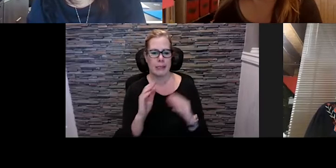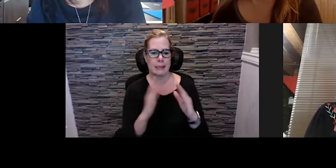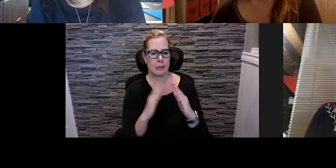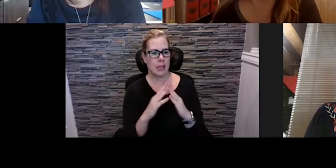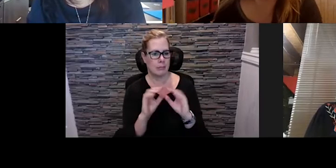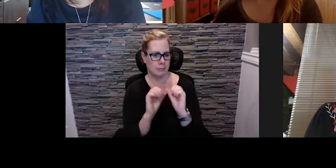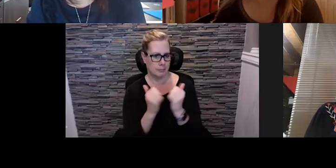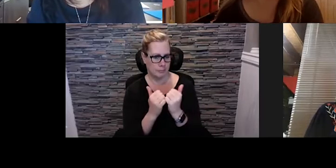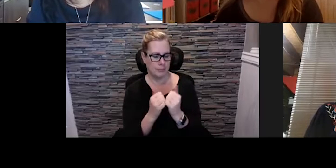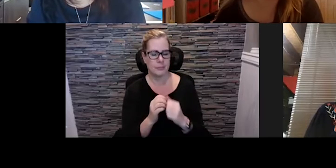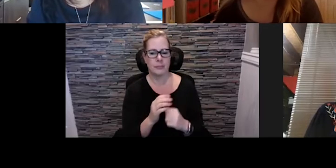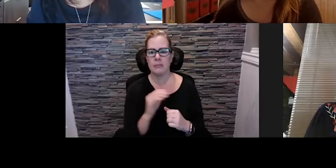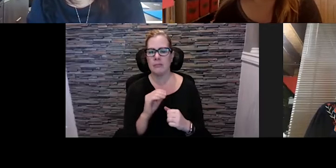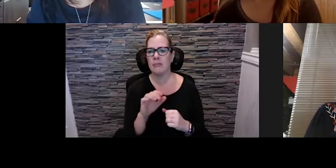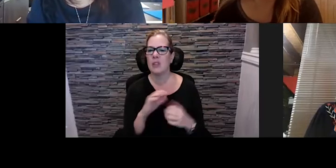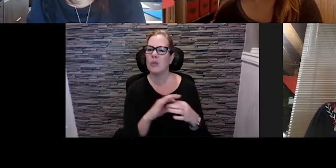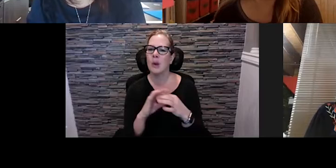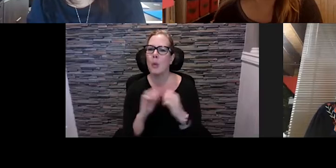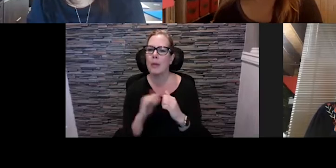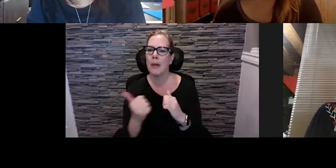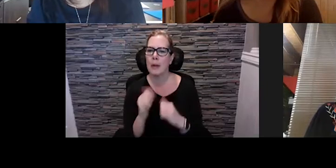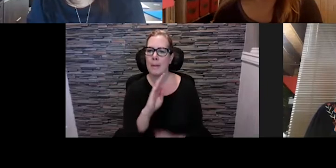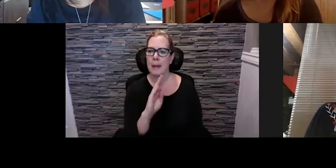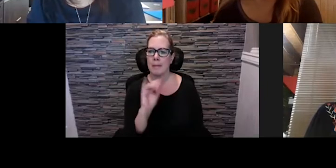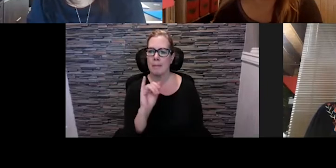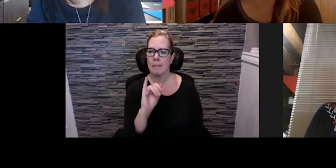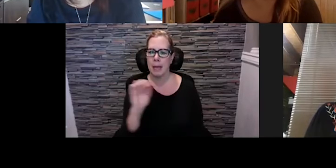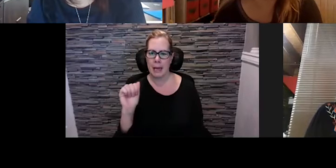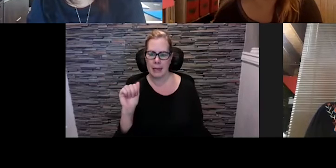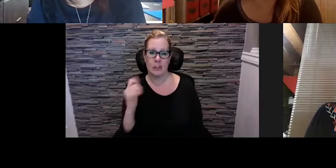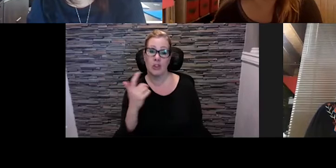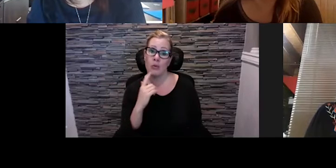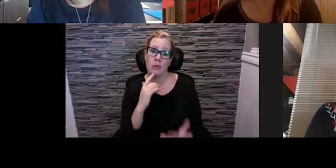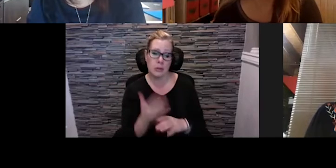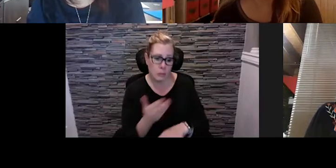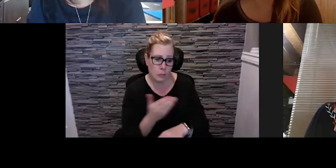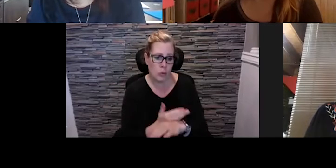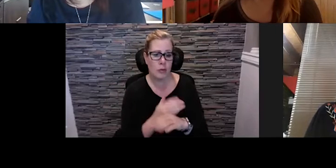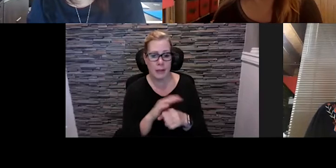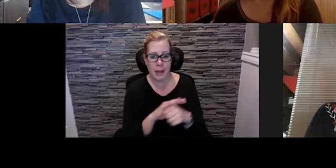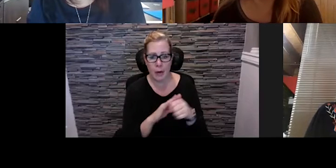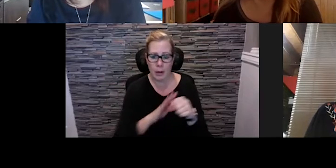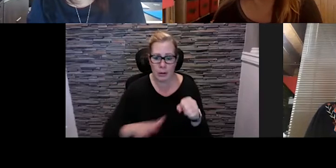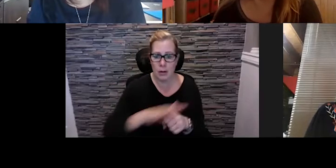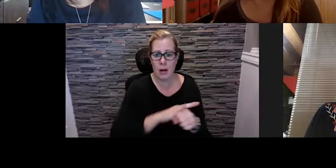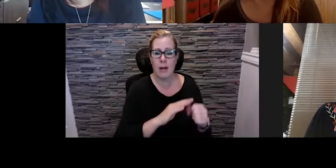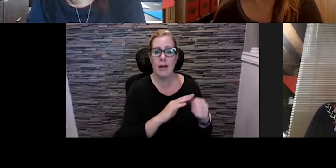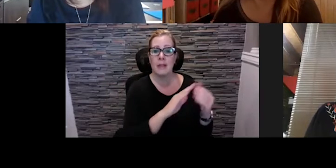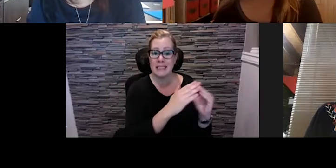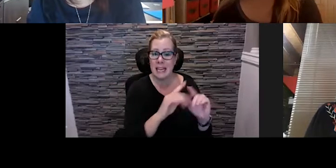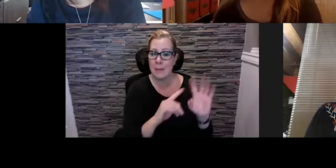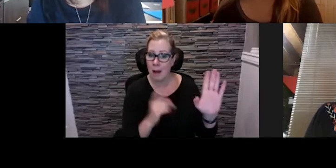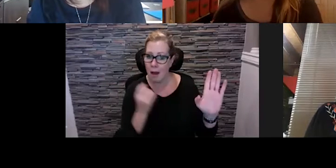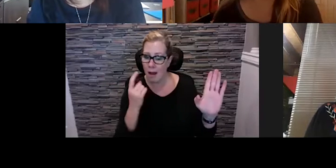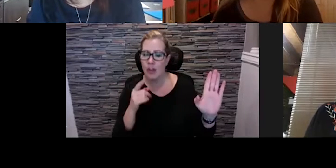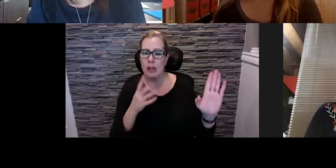the other BIA's business improvement areas throughout the rest of the city. But she is no stranger to festivals.